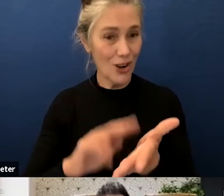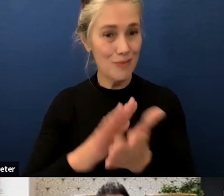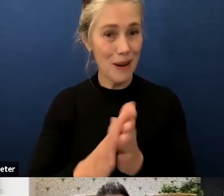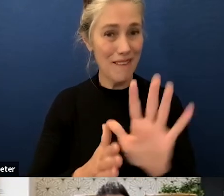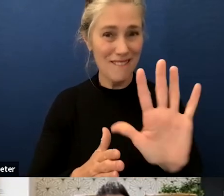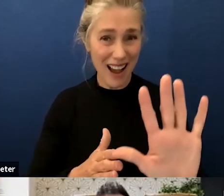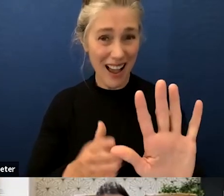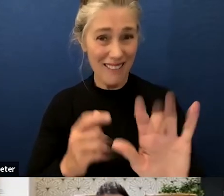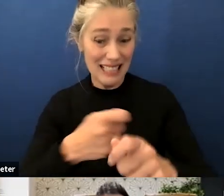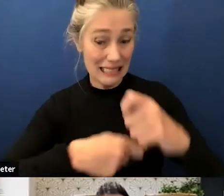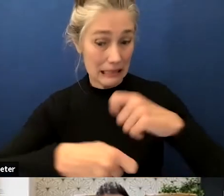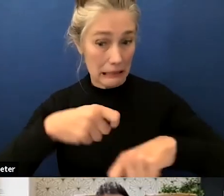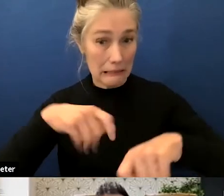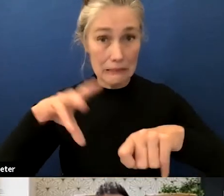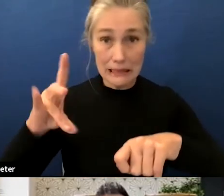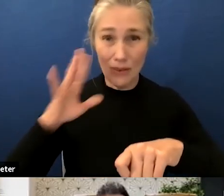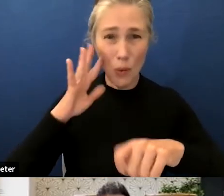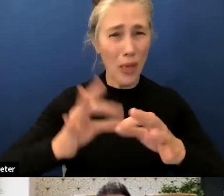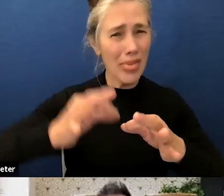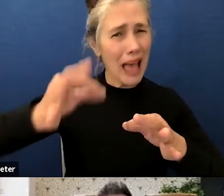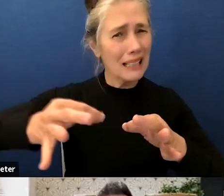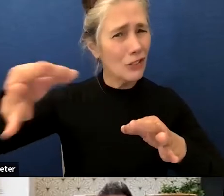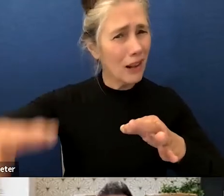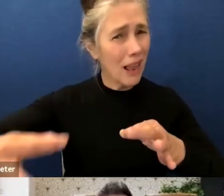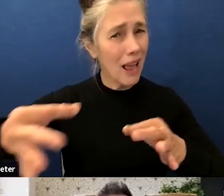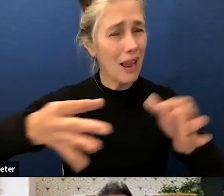opposed to seven just wondering what that process is about